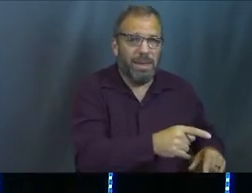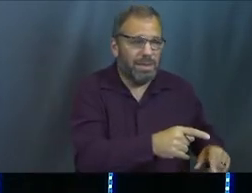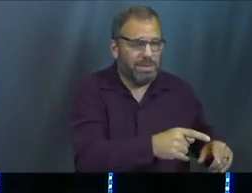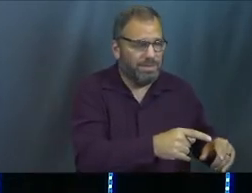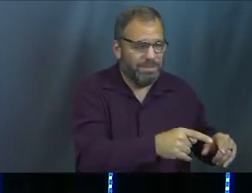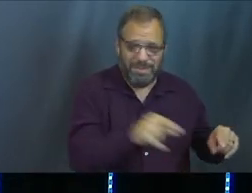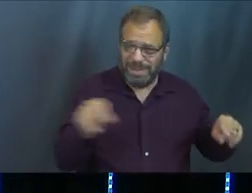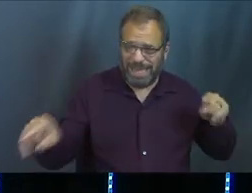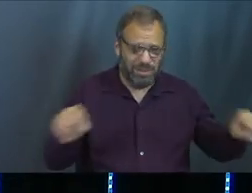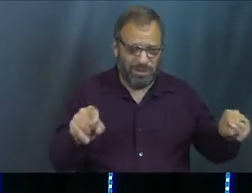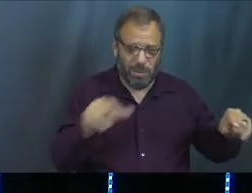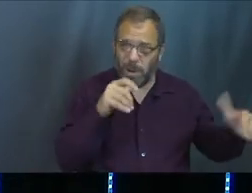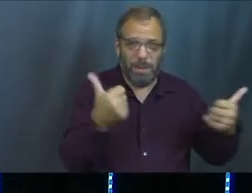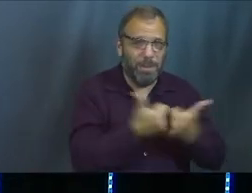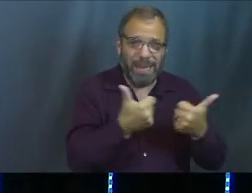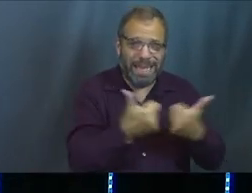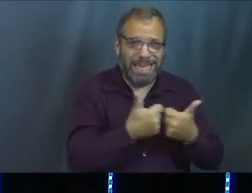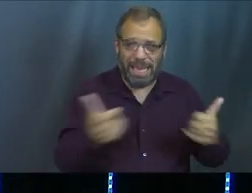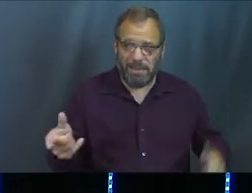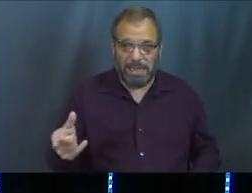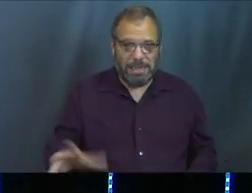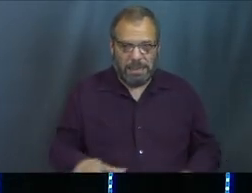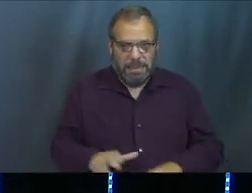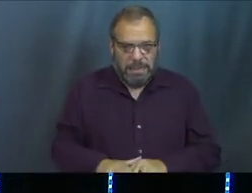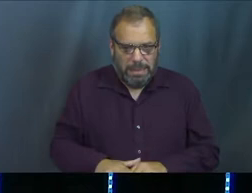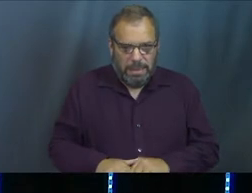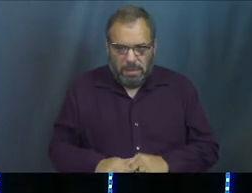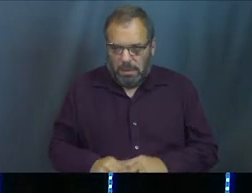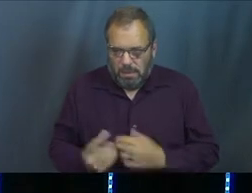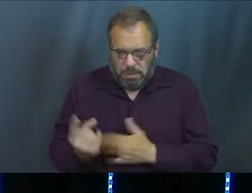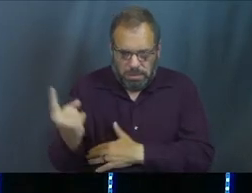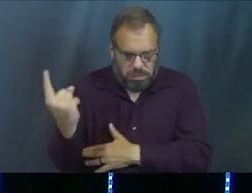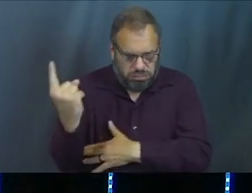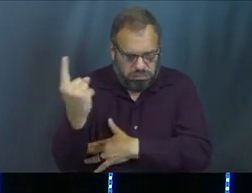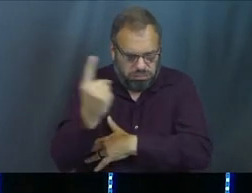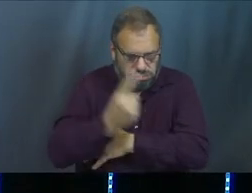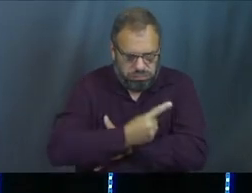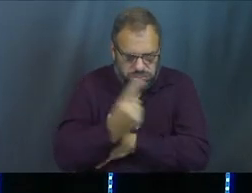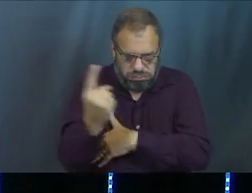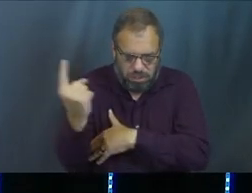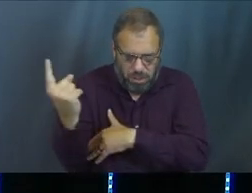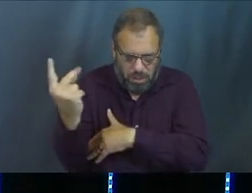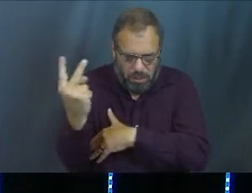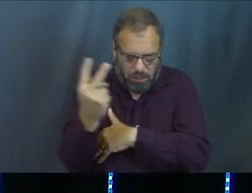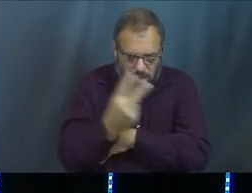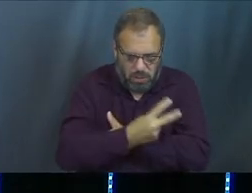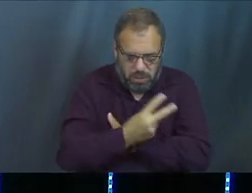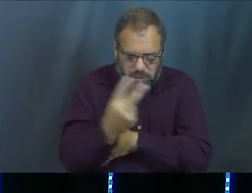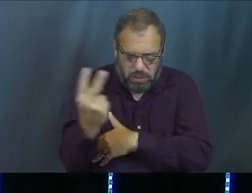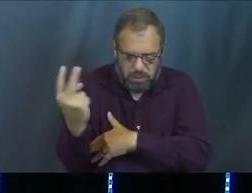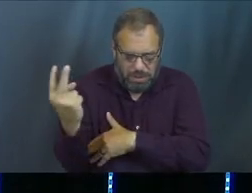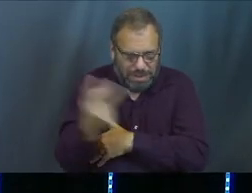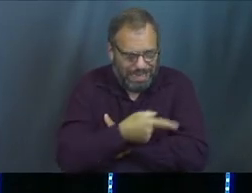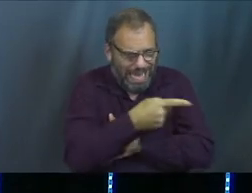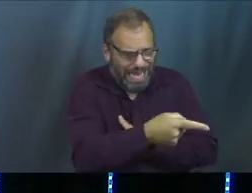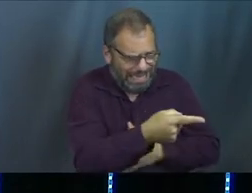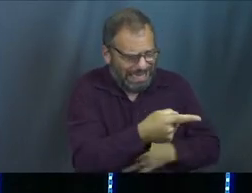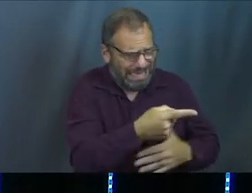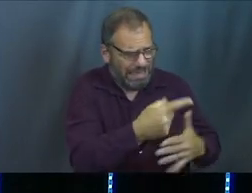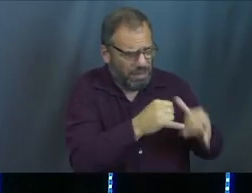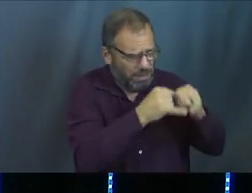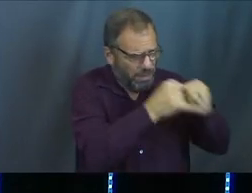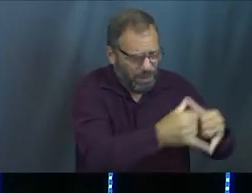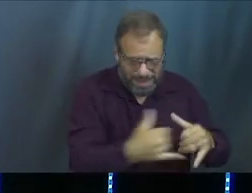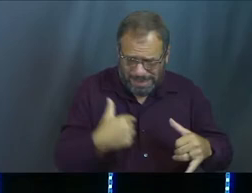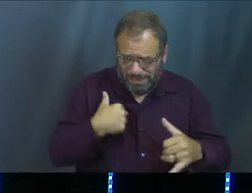uno with the other two or anything. I'm sorry, the chief baker was like, I'm not, I just want to sit. Just sit in silence. That's hard to get that bad news while somebody else gets good stuff.